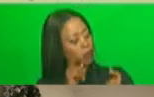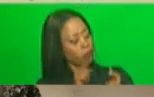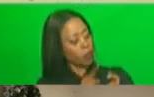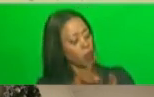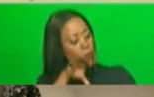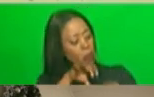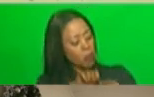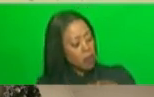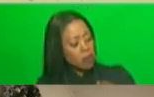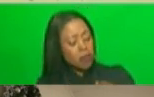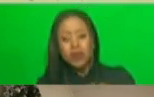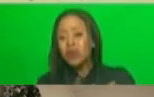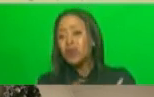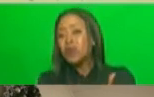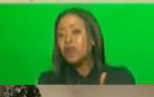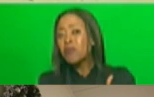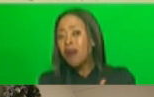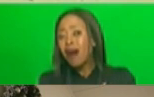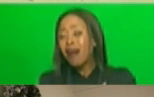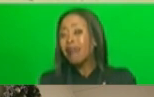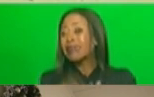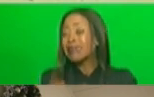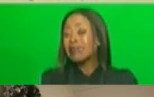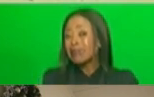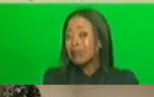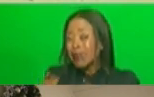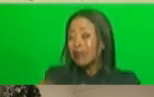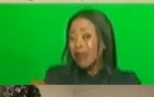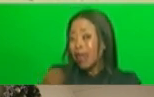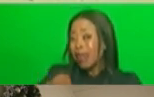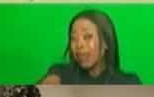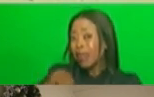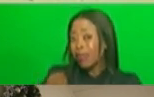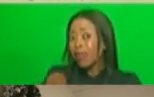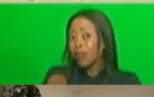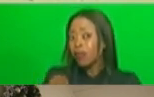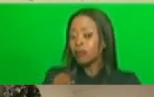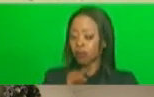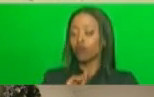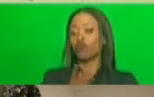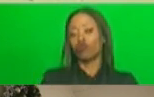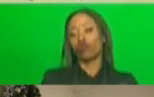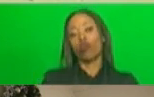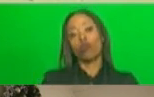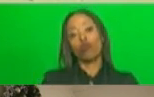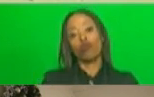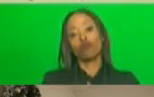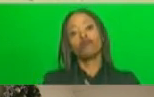chemicals will be shut down and the law will take its course.